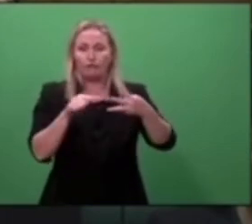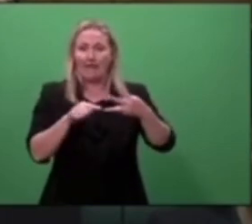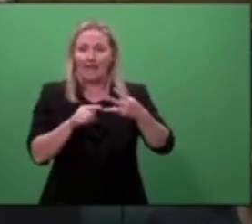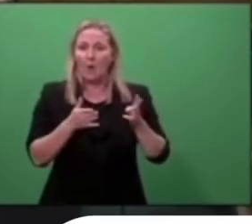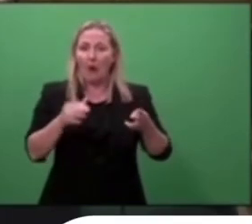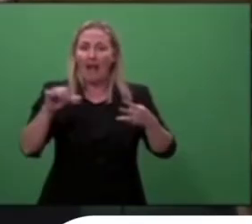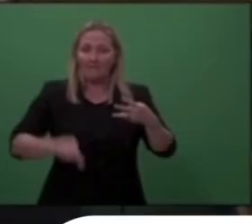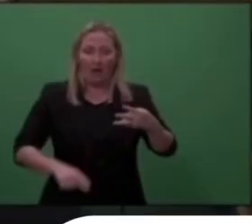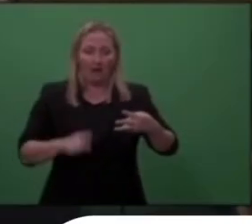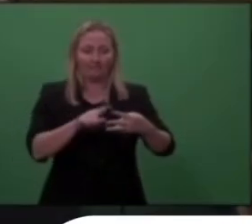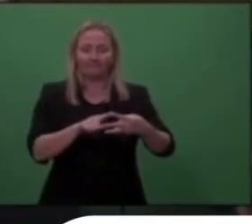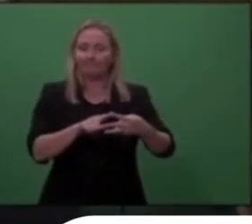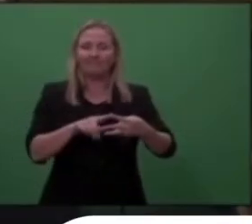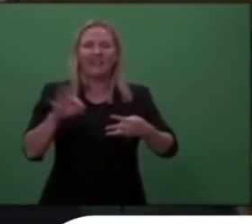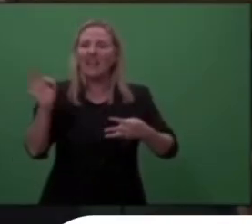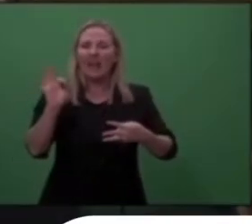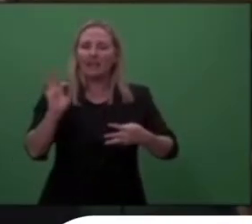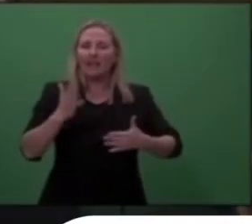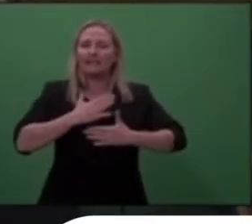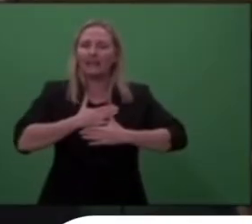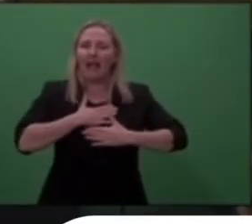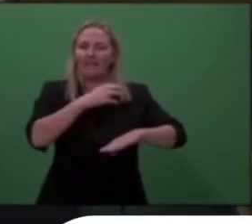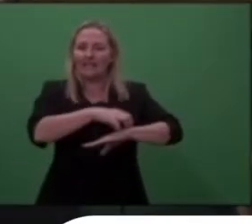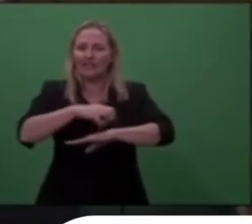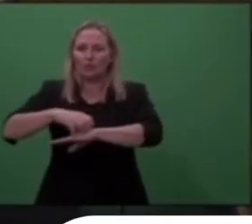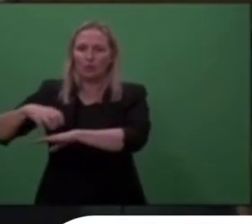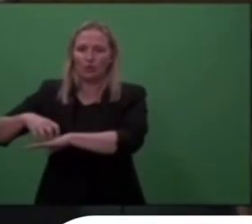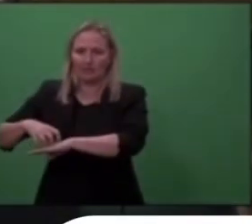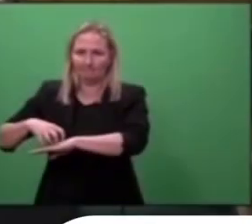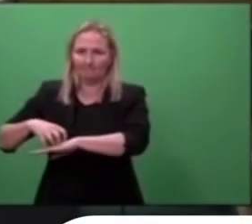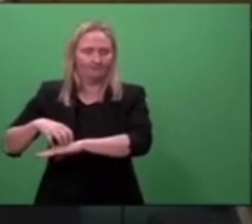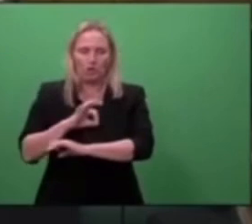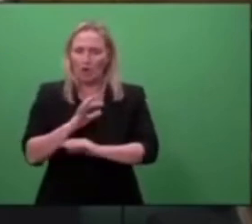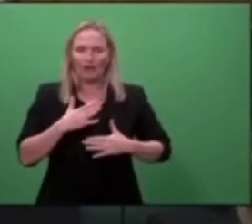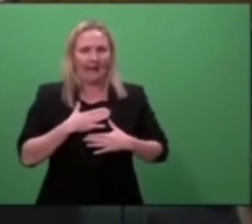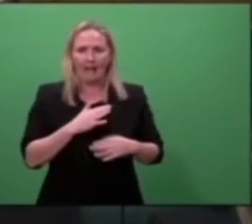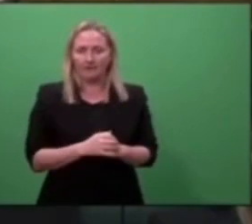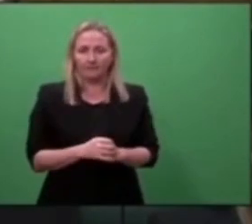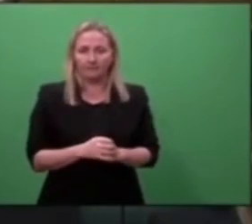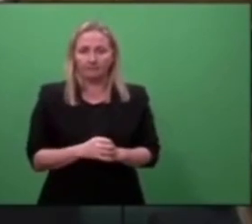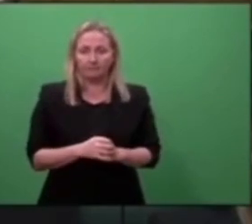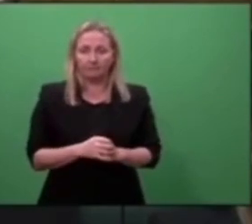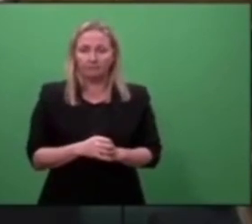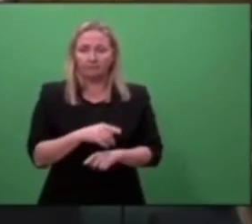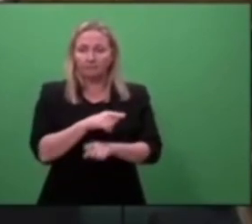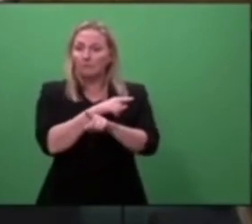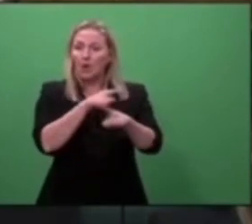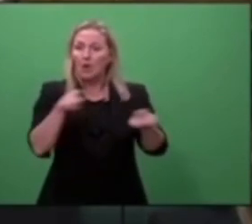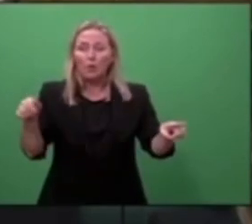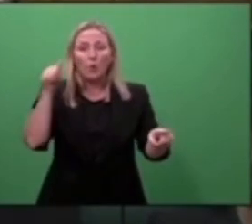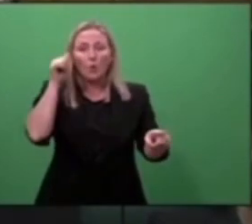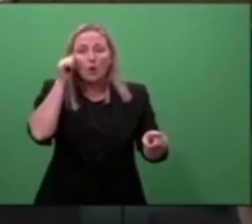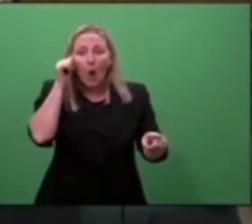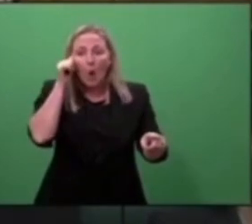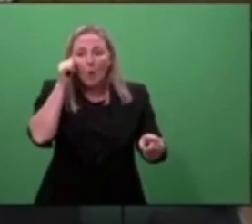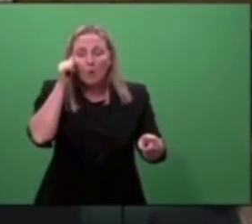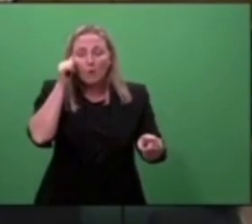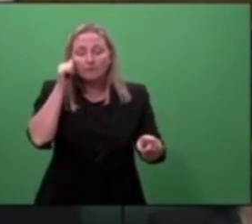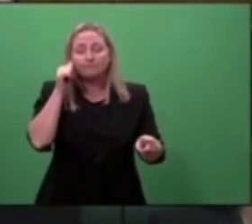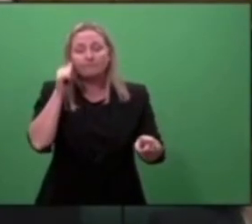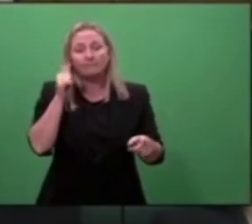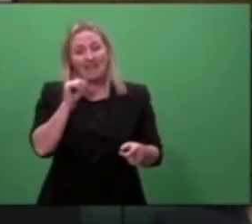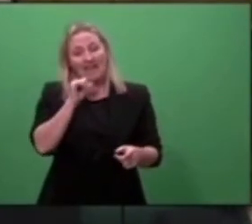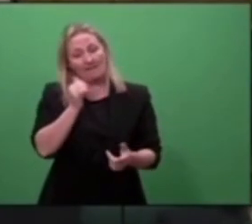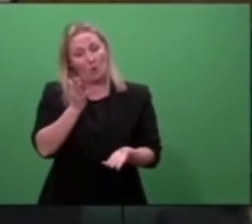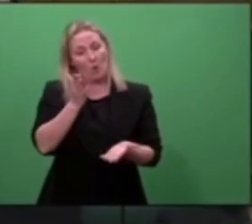institutions of its own. And anyone who has lived in a place where you are on a site, that you